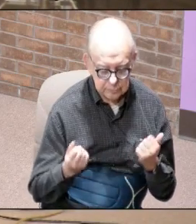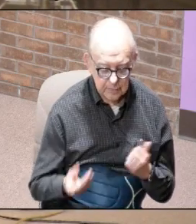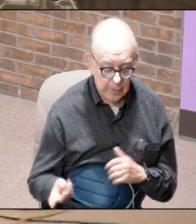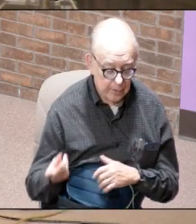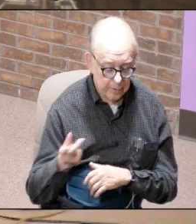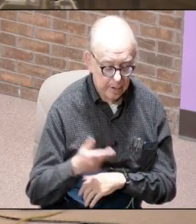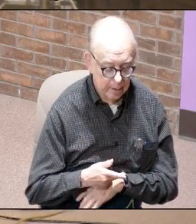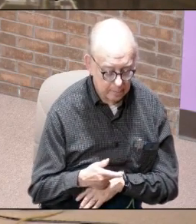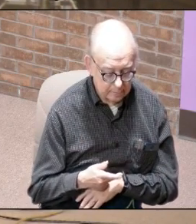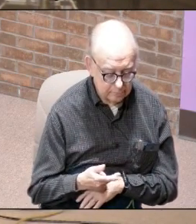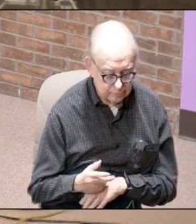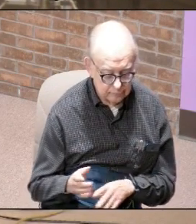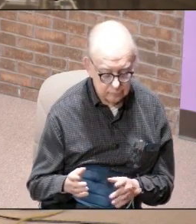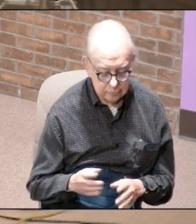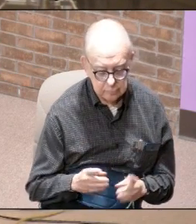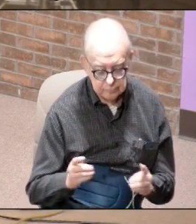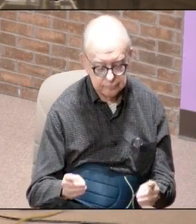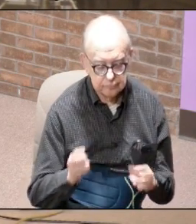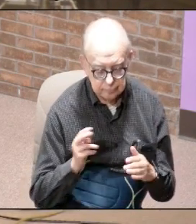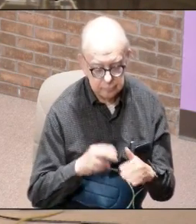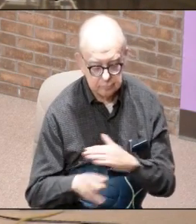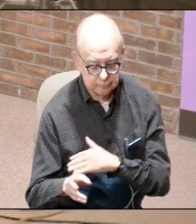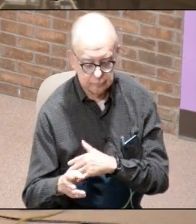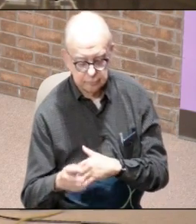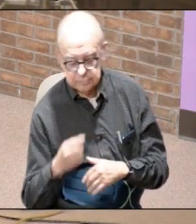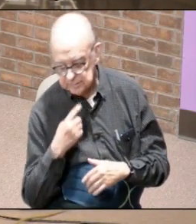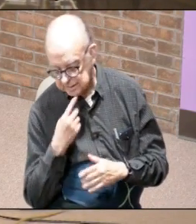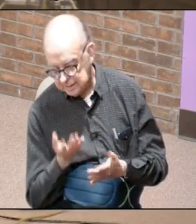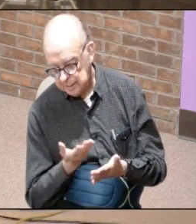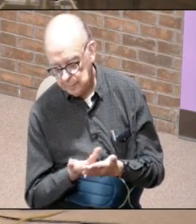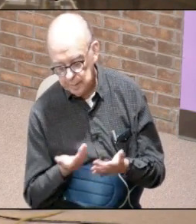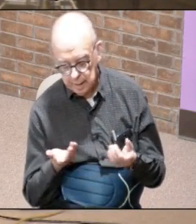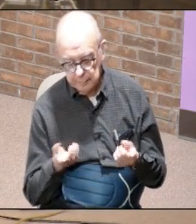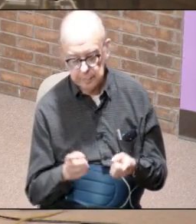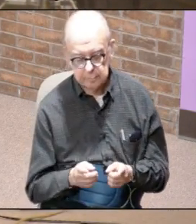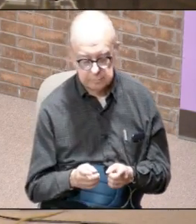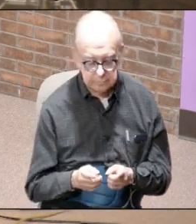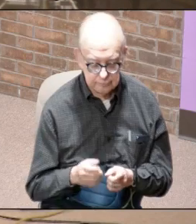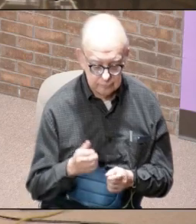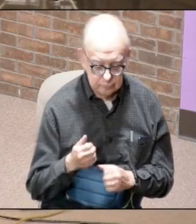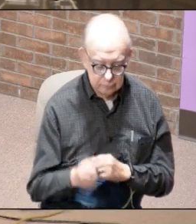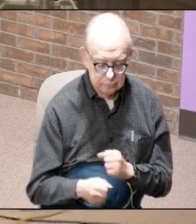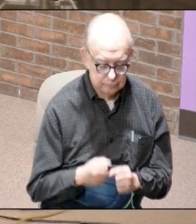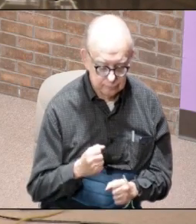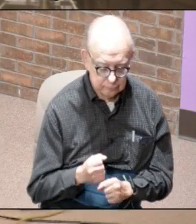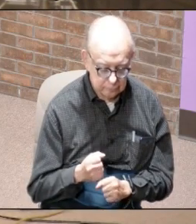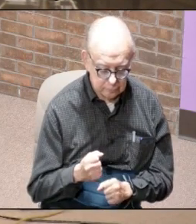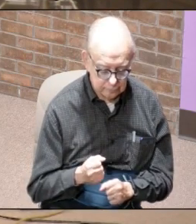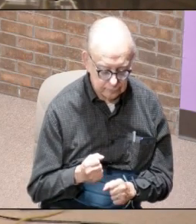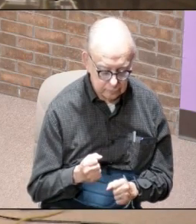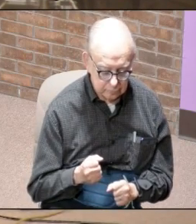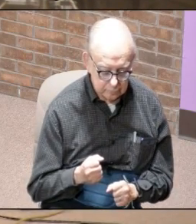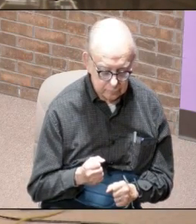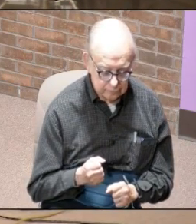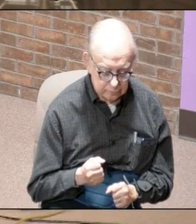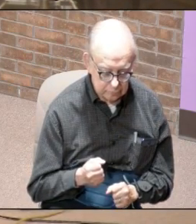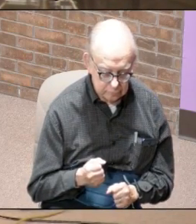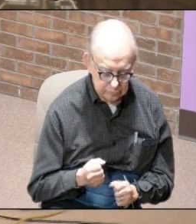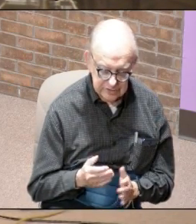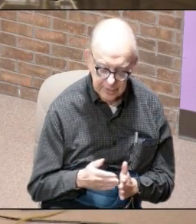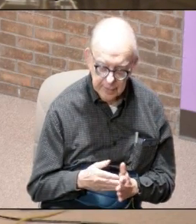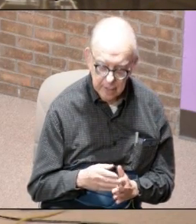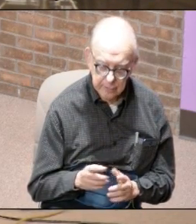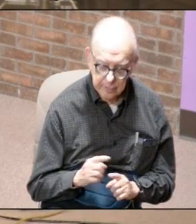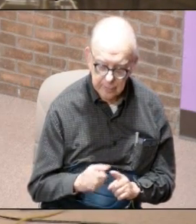day as the divine prophets had foretold these and 10,000 other wonderful things concerning